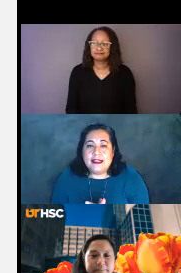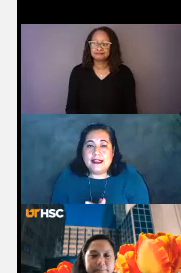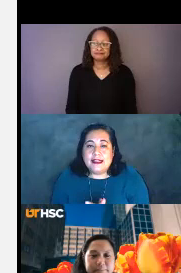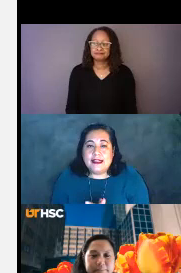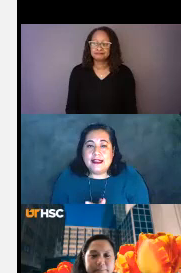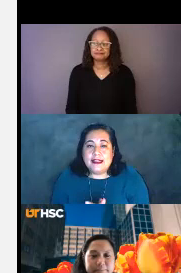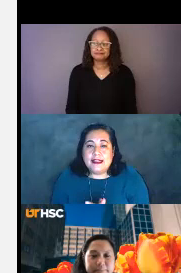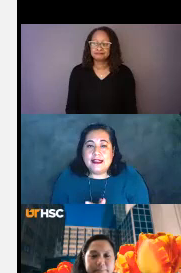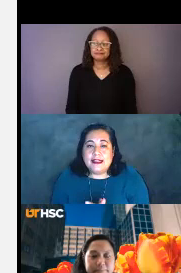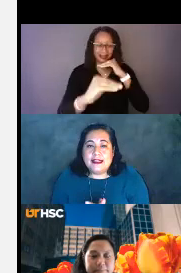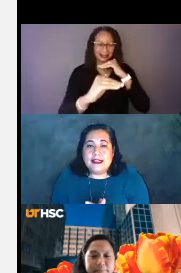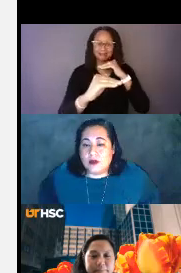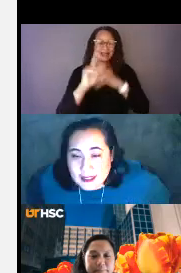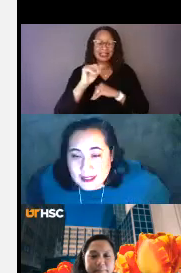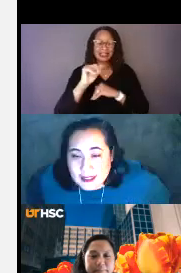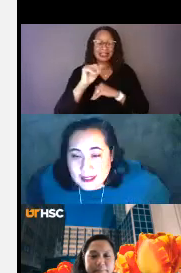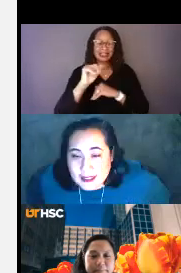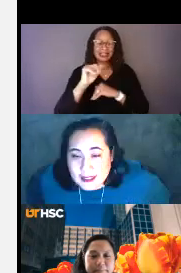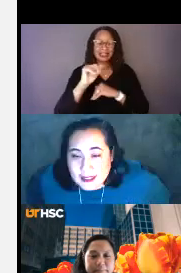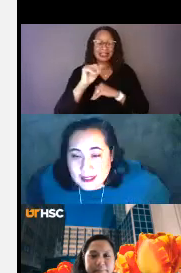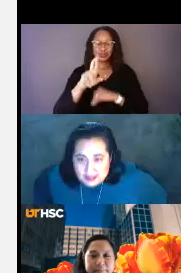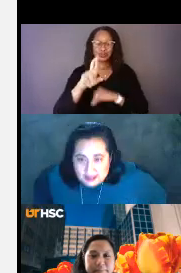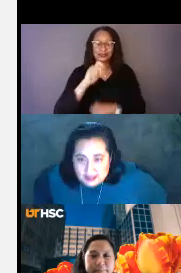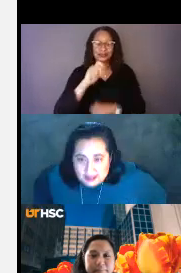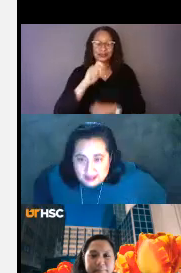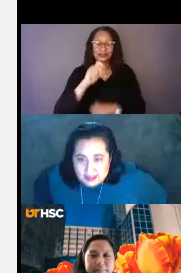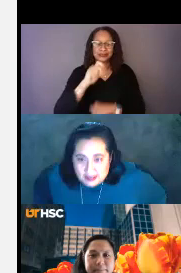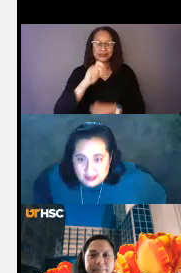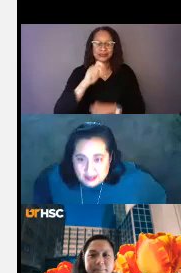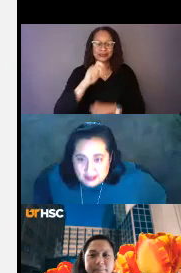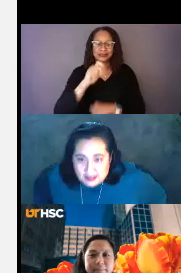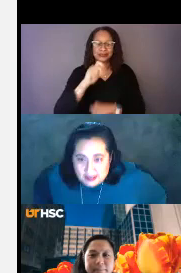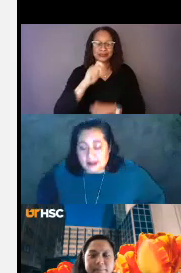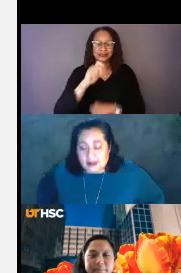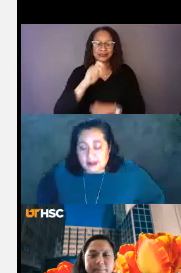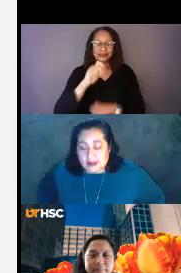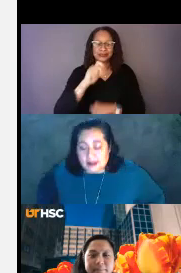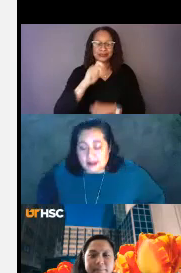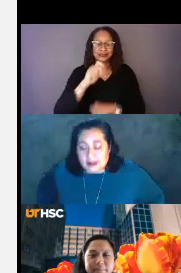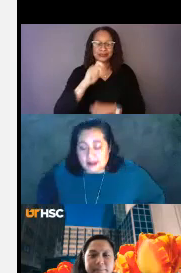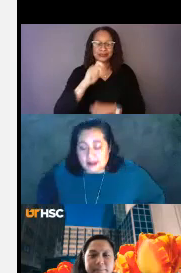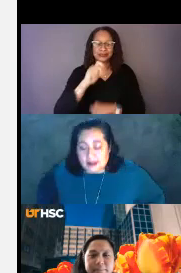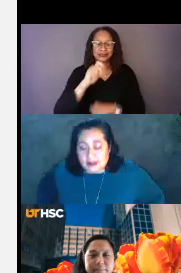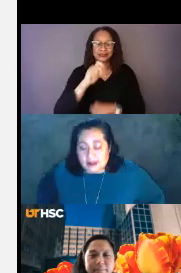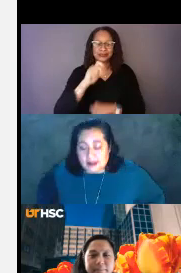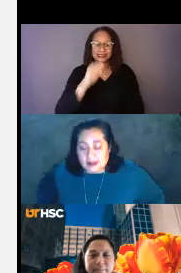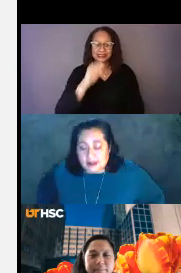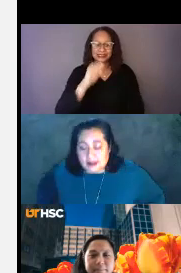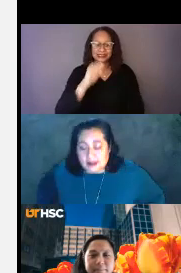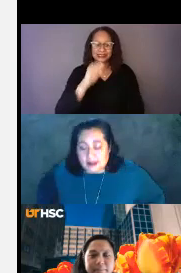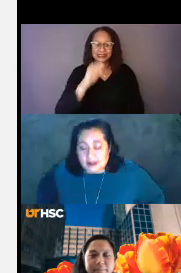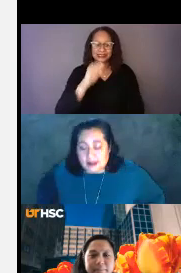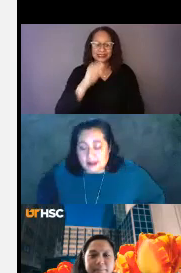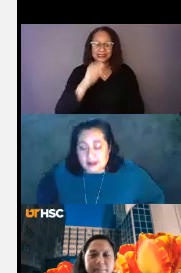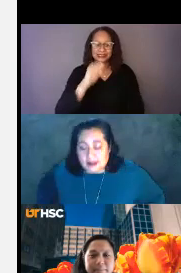Even as I sit here and talk to you, just giving you a lot of information. I'm looking at your, those who